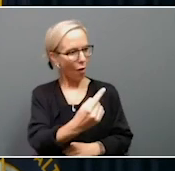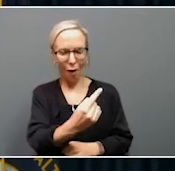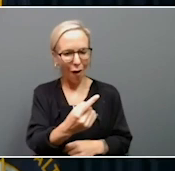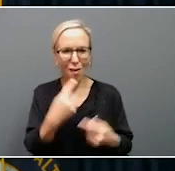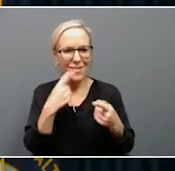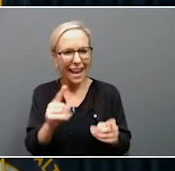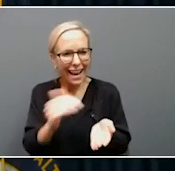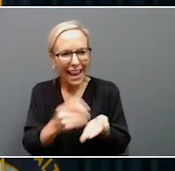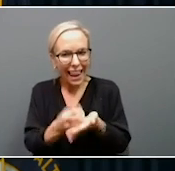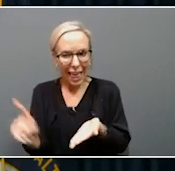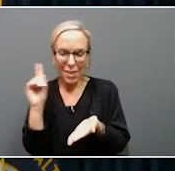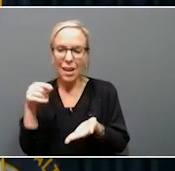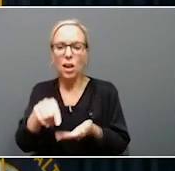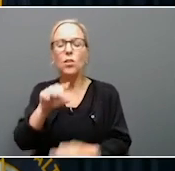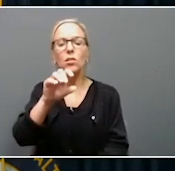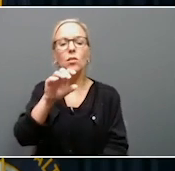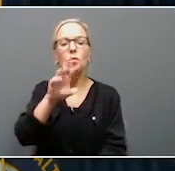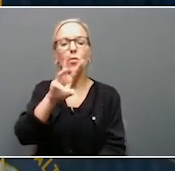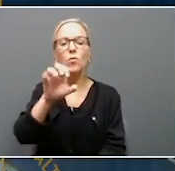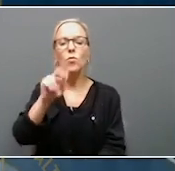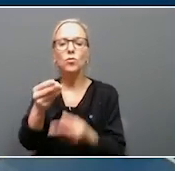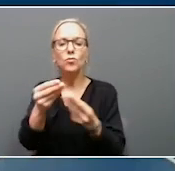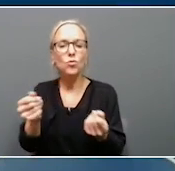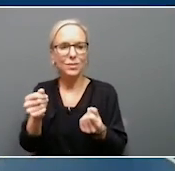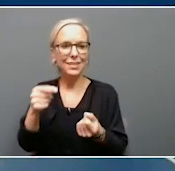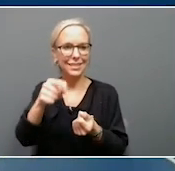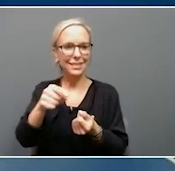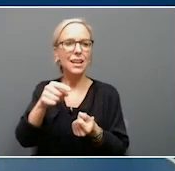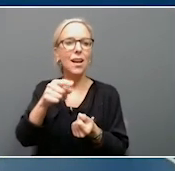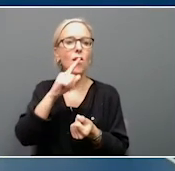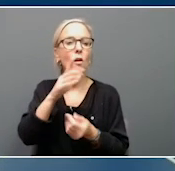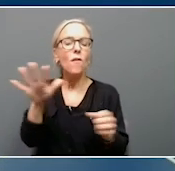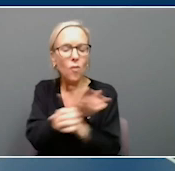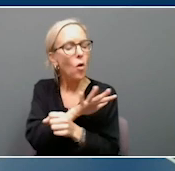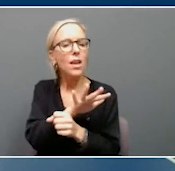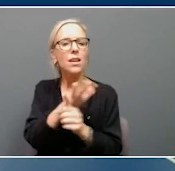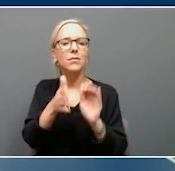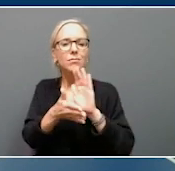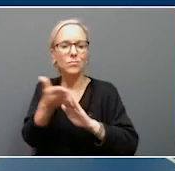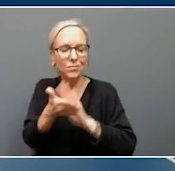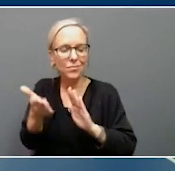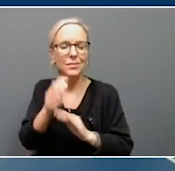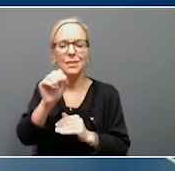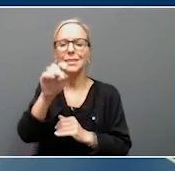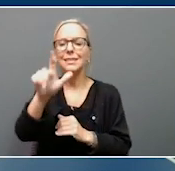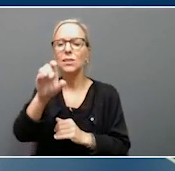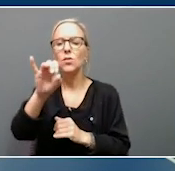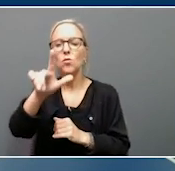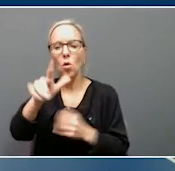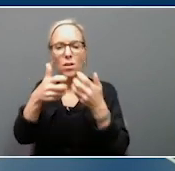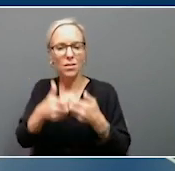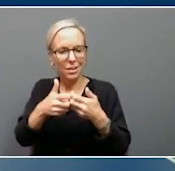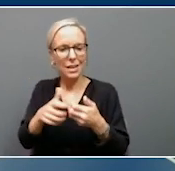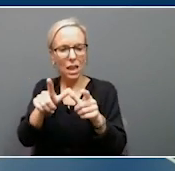Solutions is locating a $27 million fully automated steel coil warehouse distribution and logistics center in